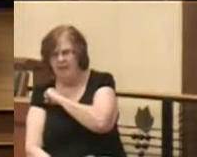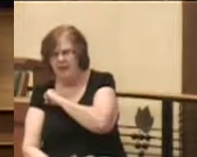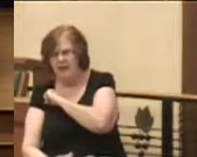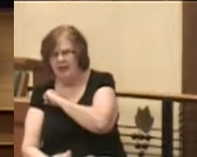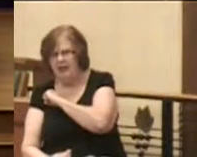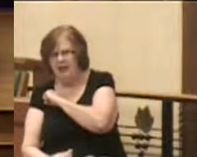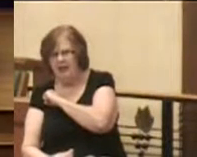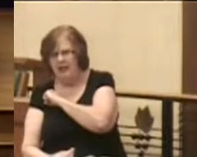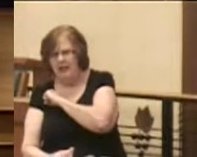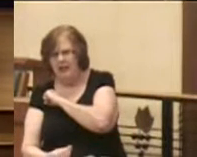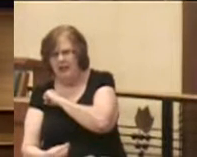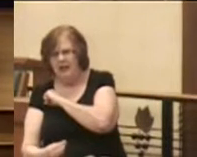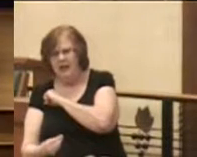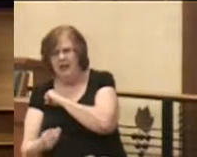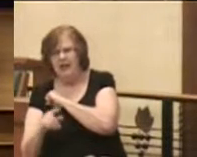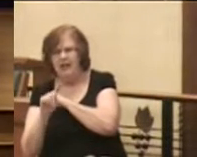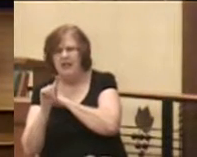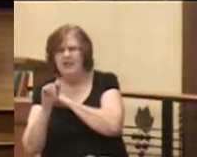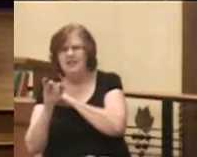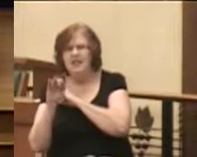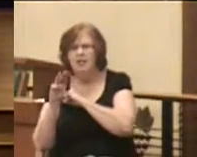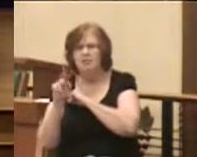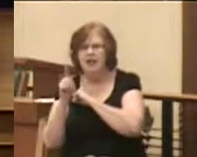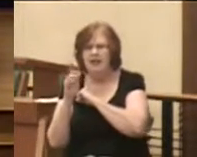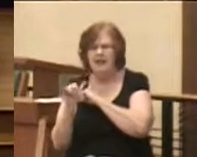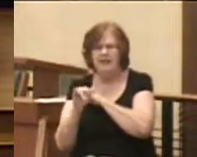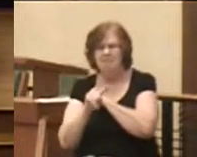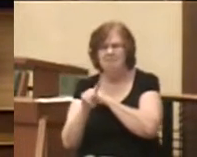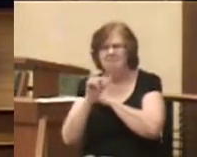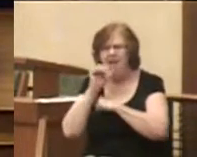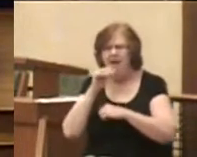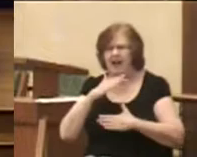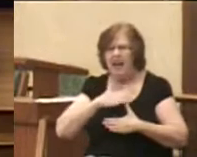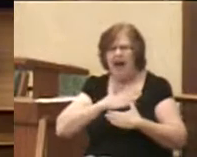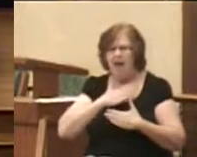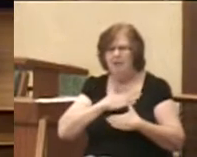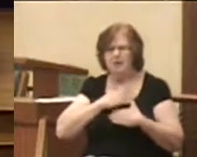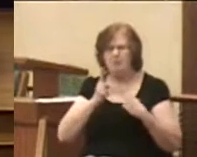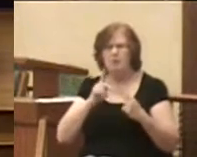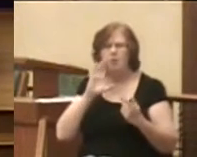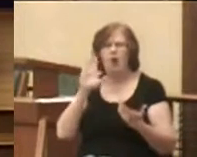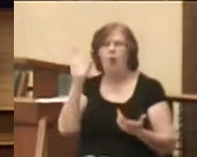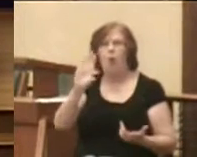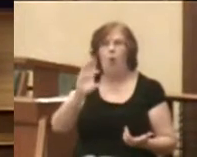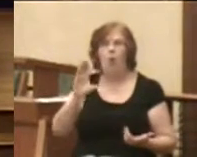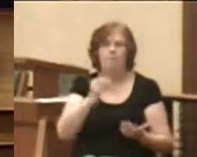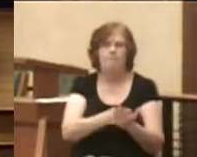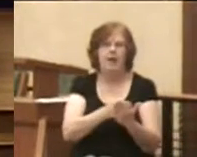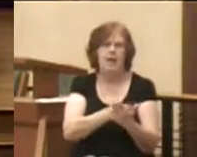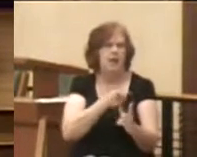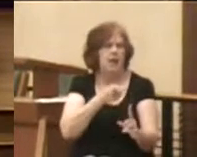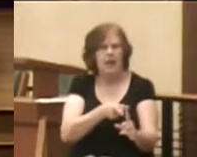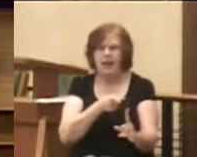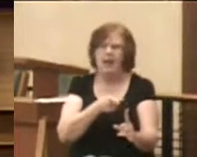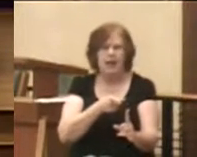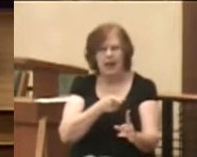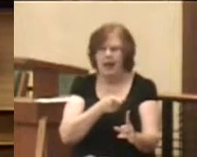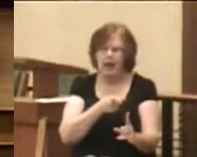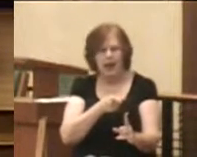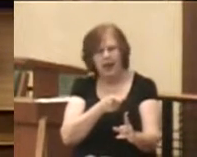Timothy is unhappy that there are those who will chase money and find much